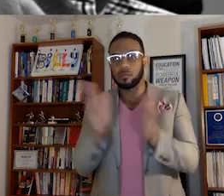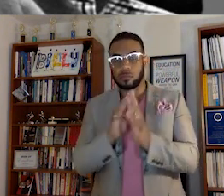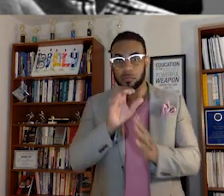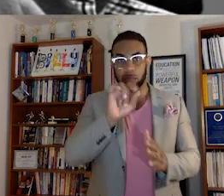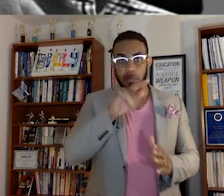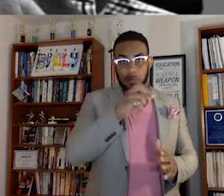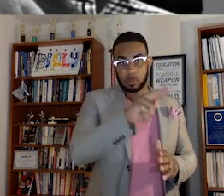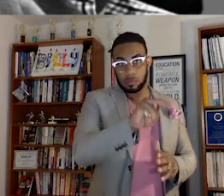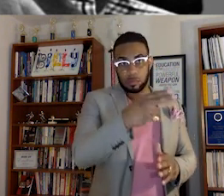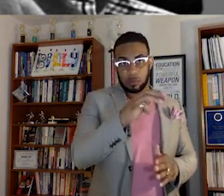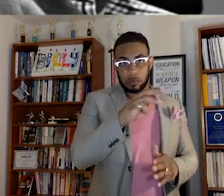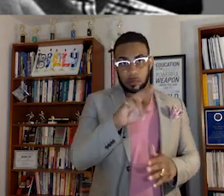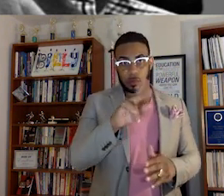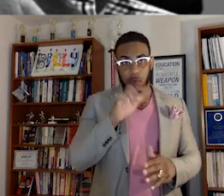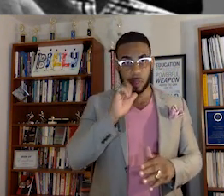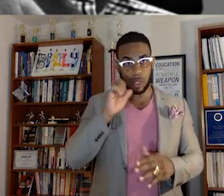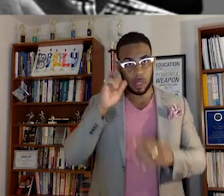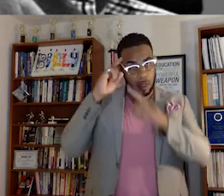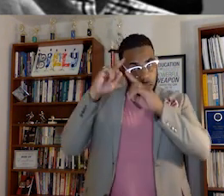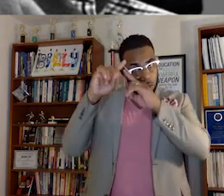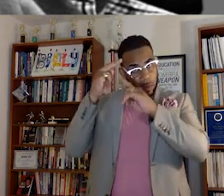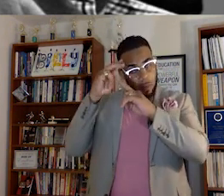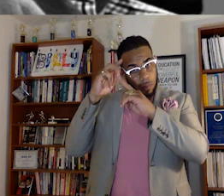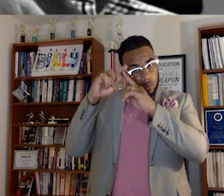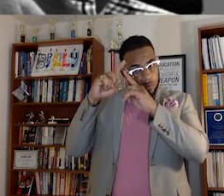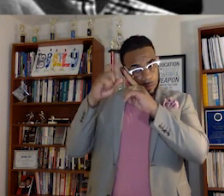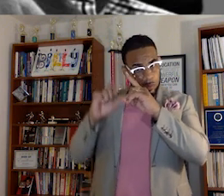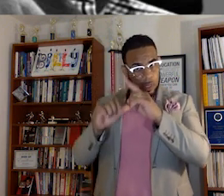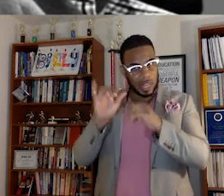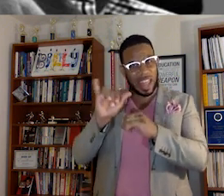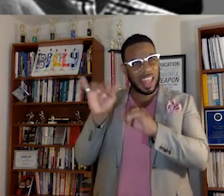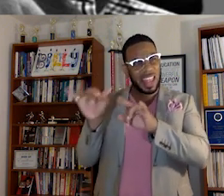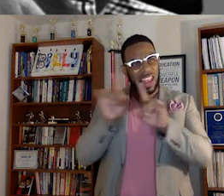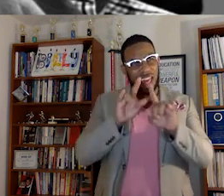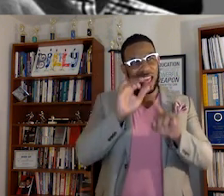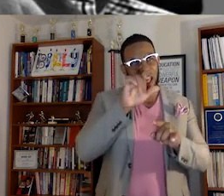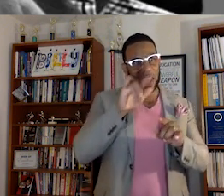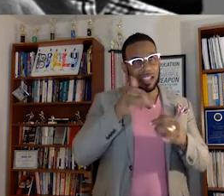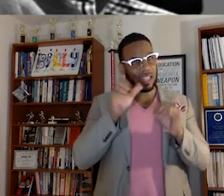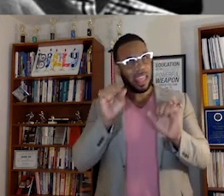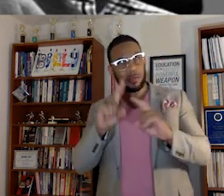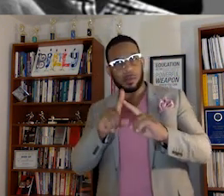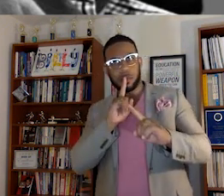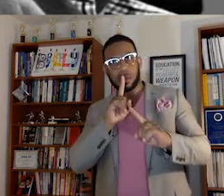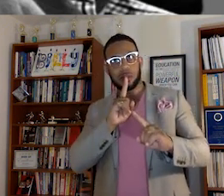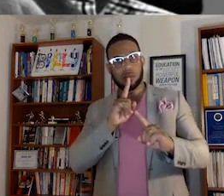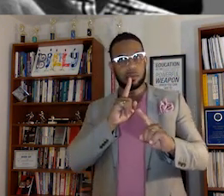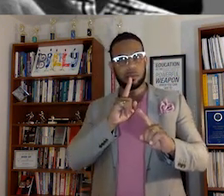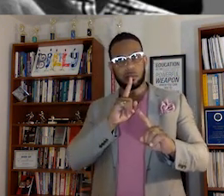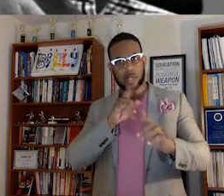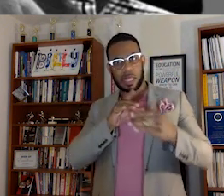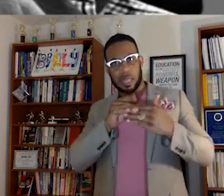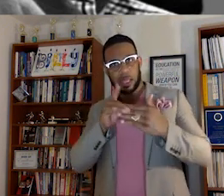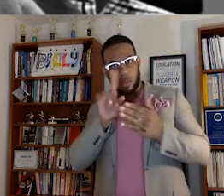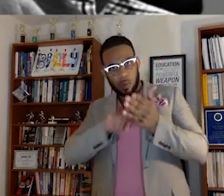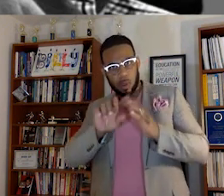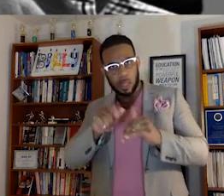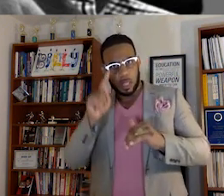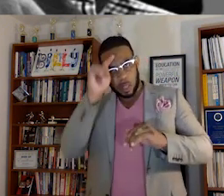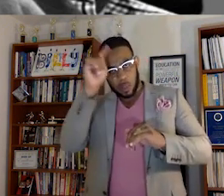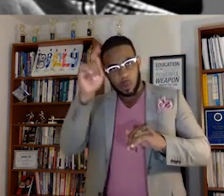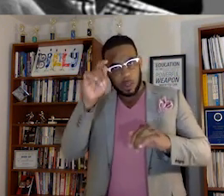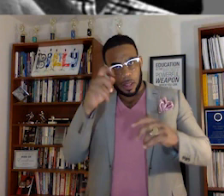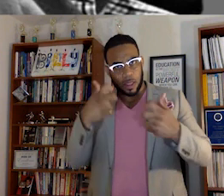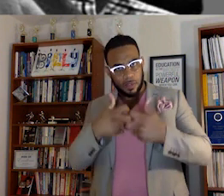Hawking, who had a motor neuron disease like ALS with but he was still able to be a lead researcher in theoretical physics.